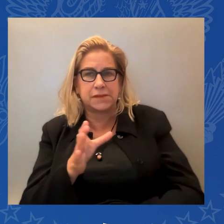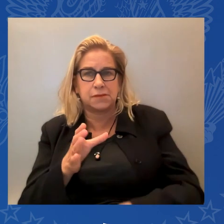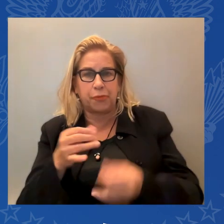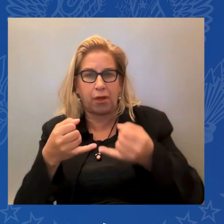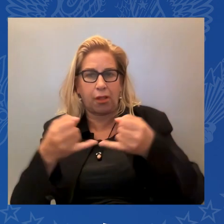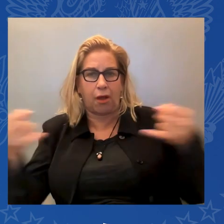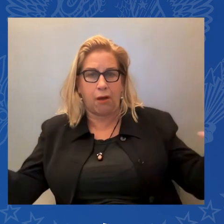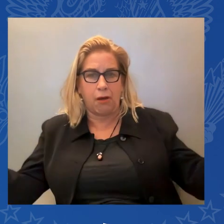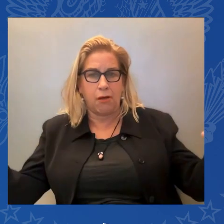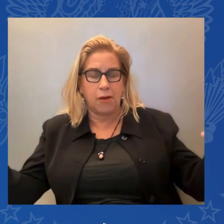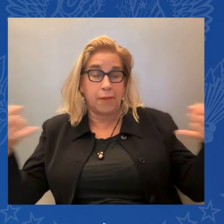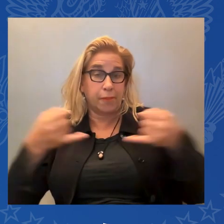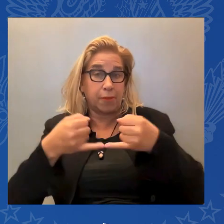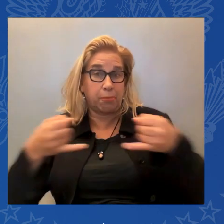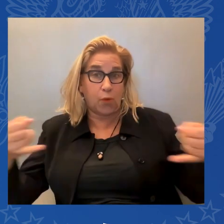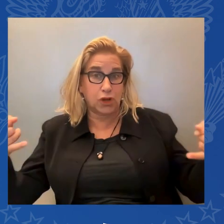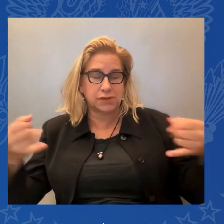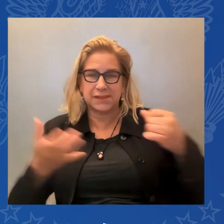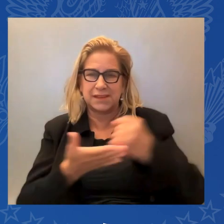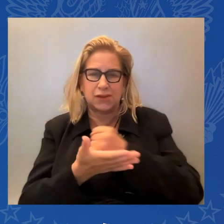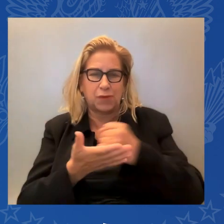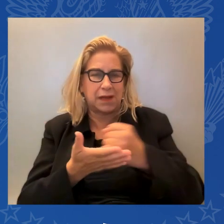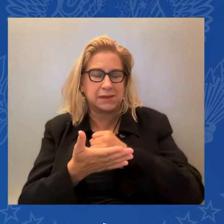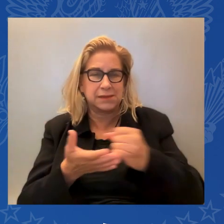in 30 years. Now we're not stopping there.